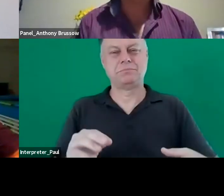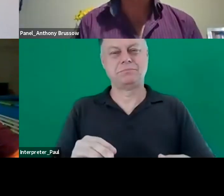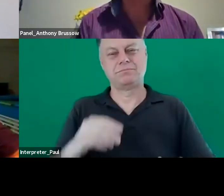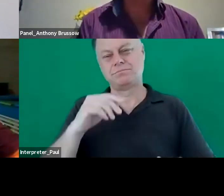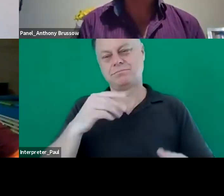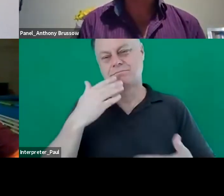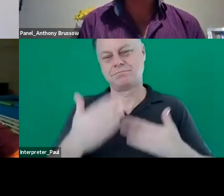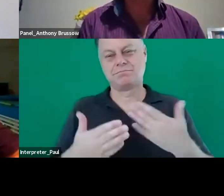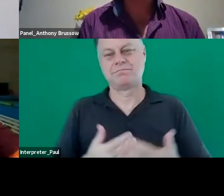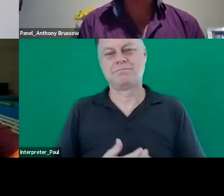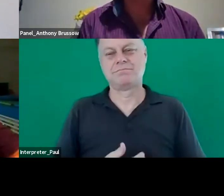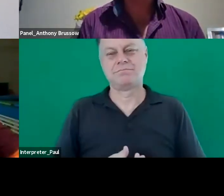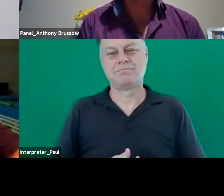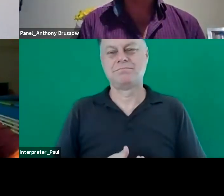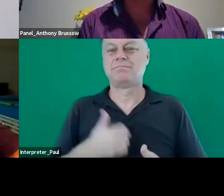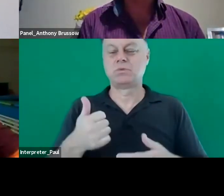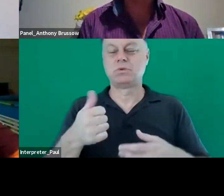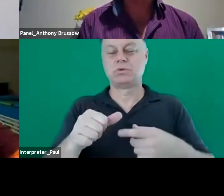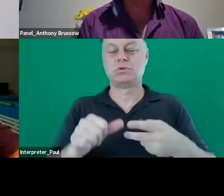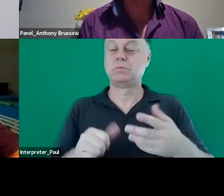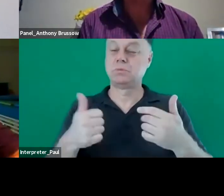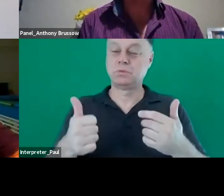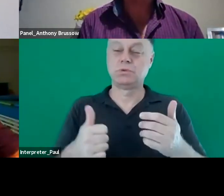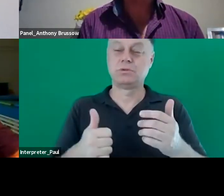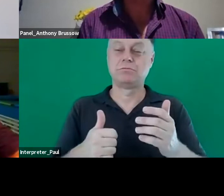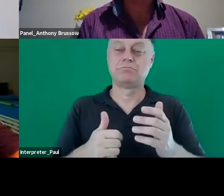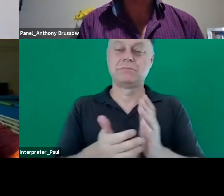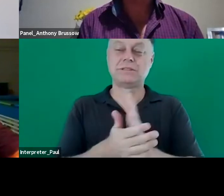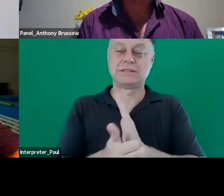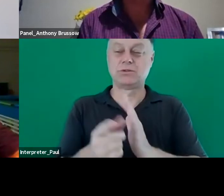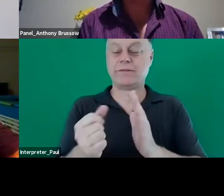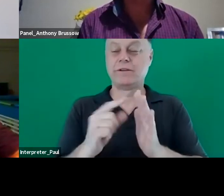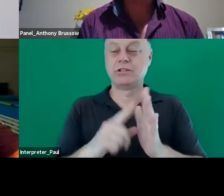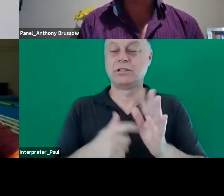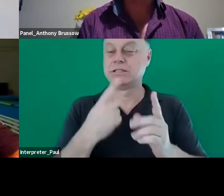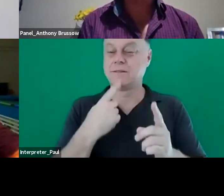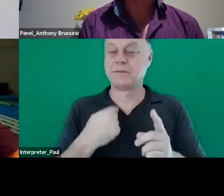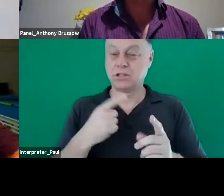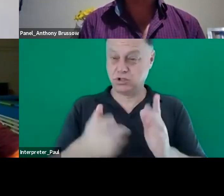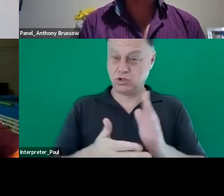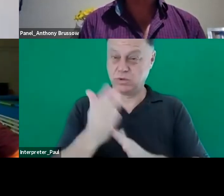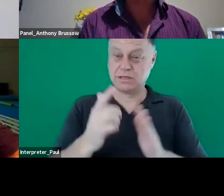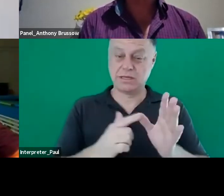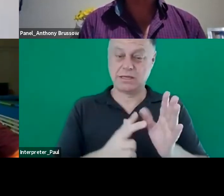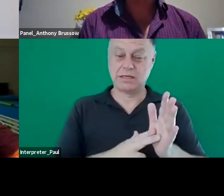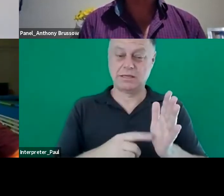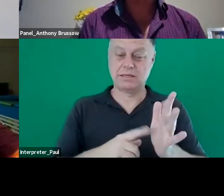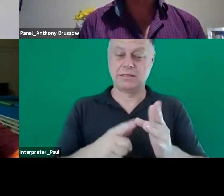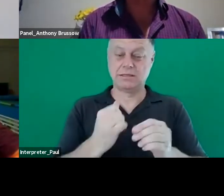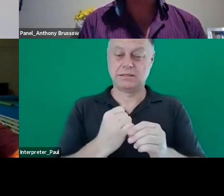people through them in a logical order so it's a great technique and tell me quickly jack did you get to go to ntega last year